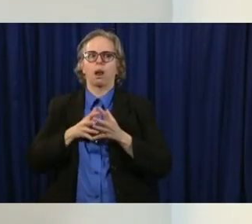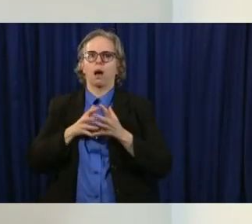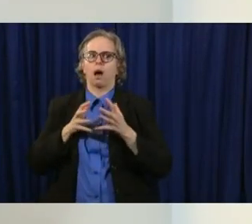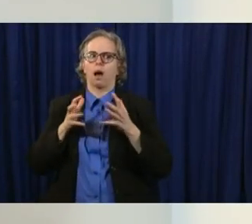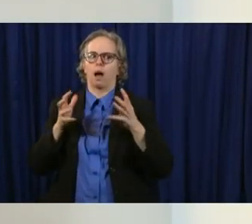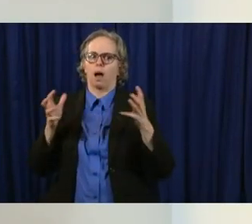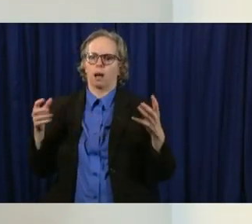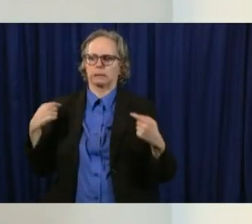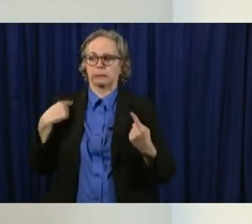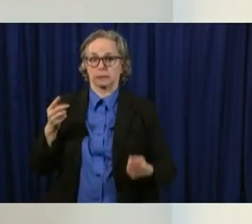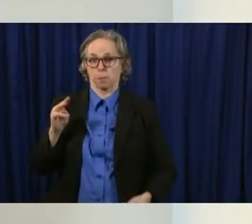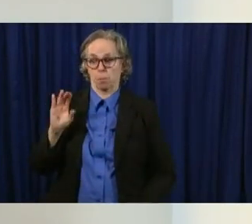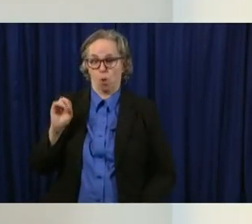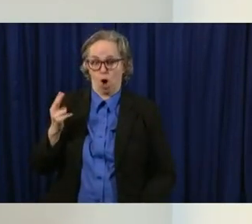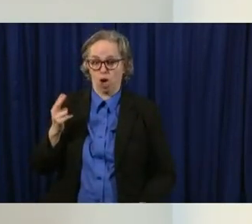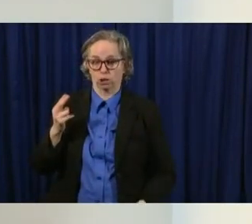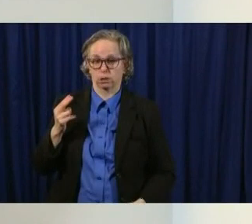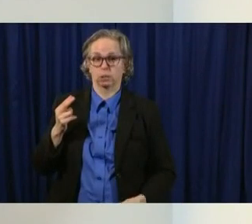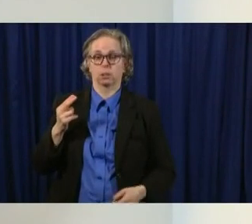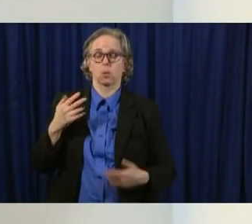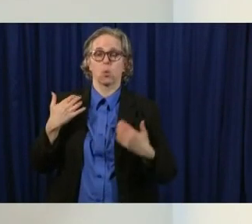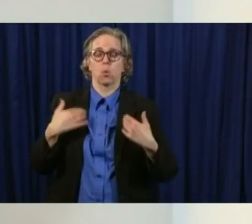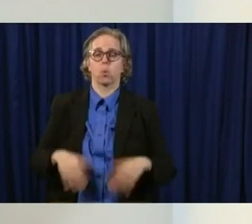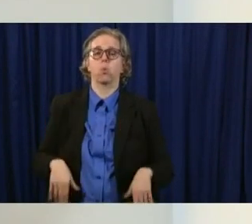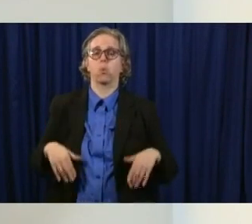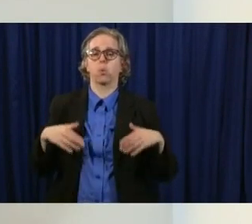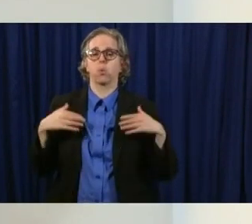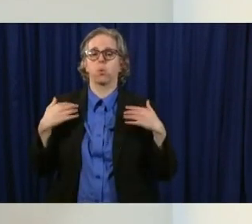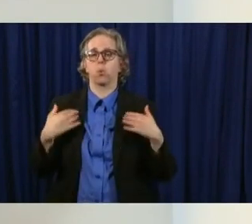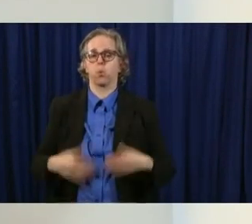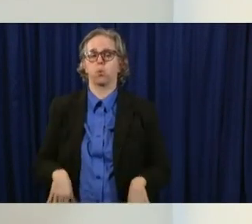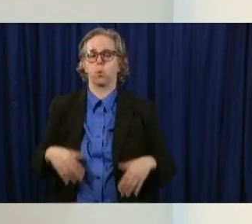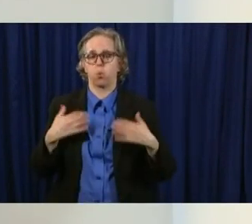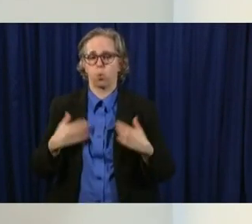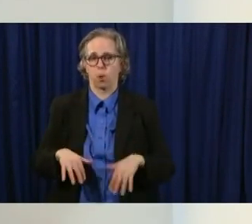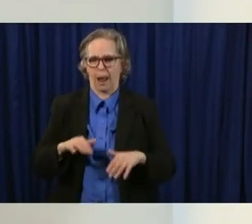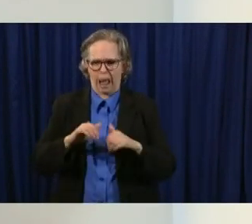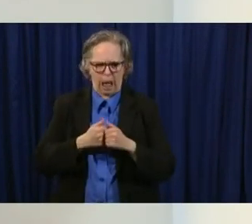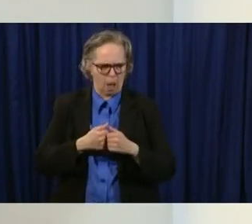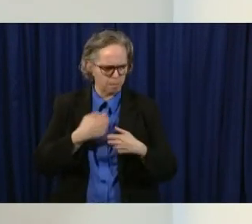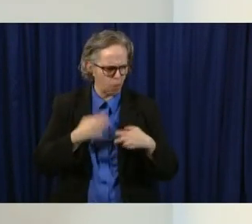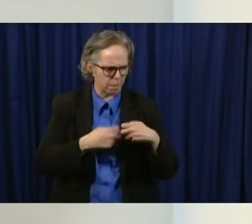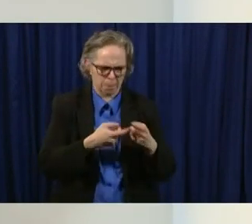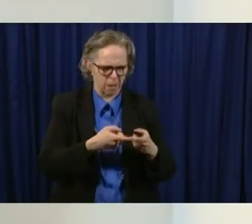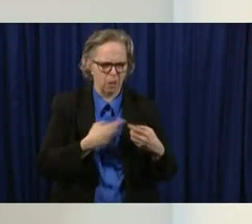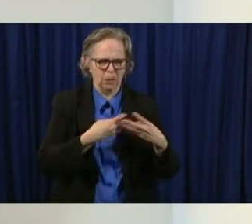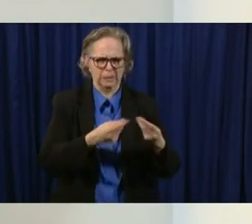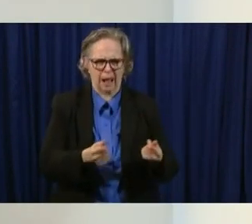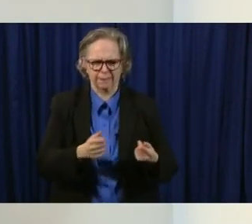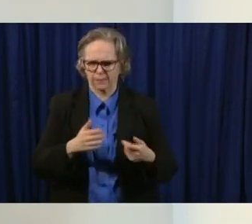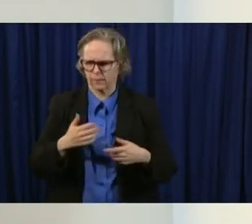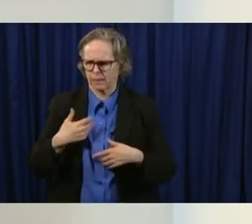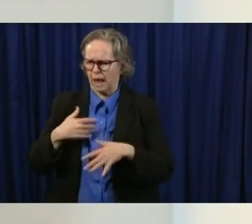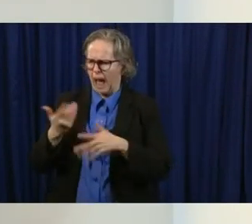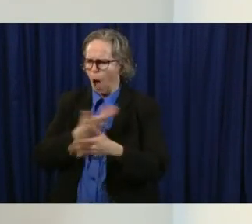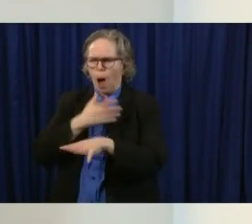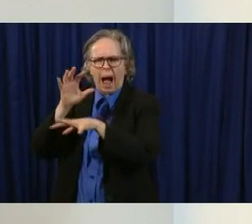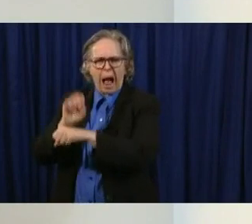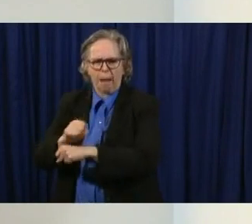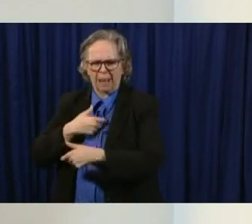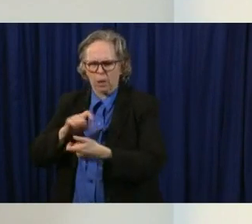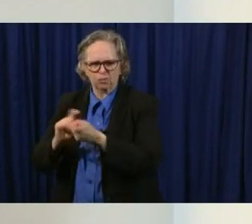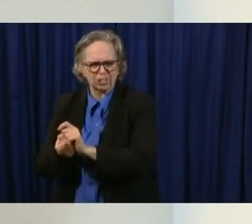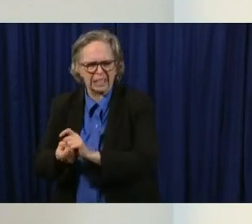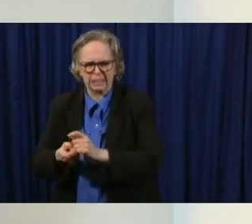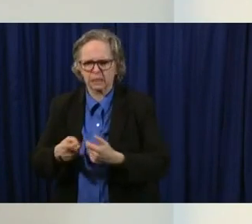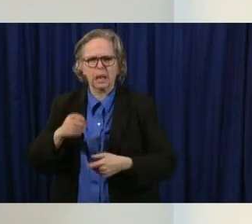uh, learned lessons on how we can solve problems and everything from changing our habits to supply chains to new, new strategies, everything